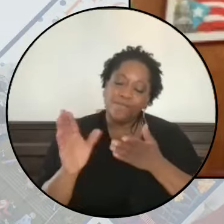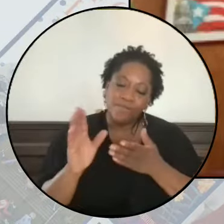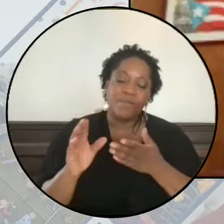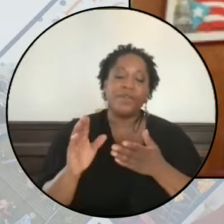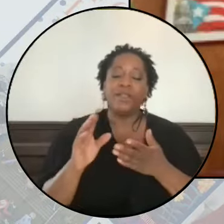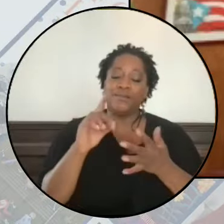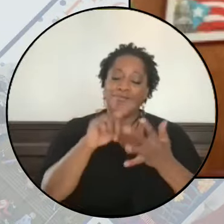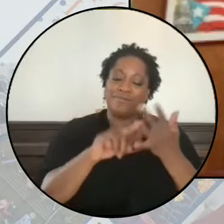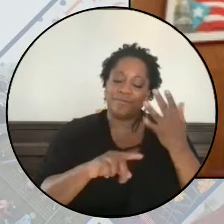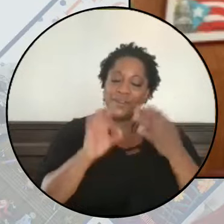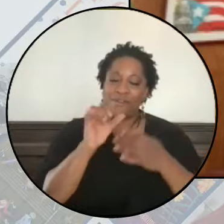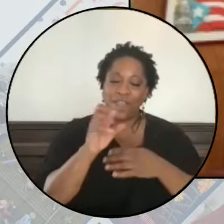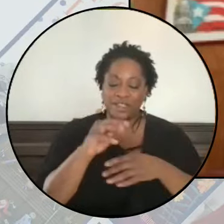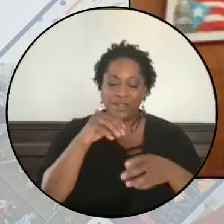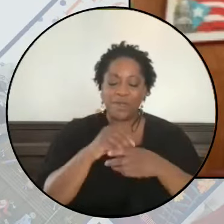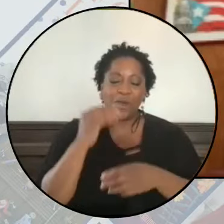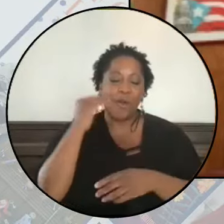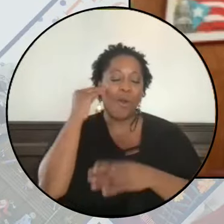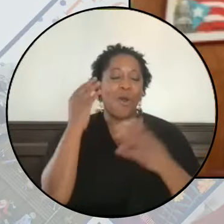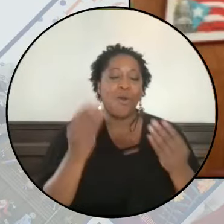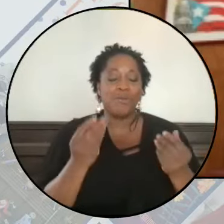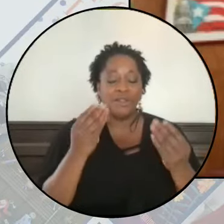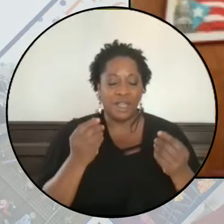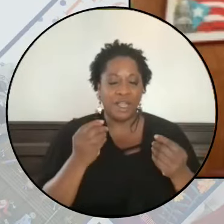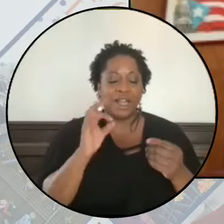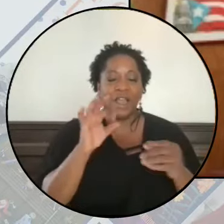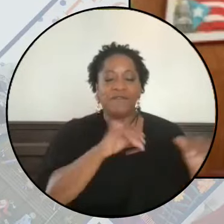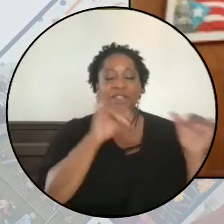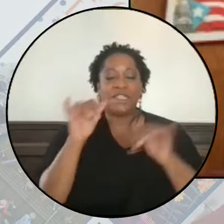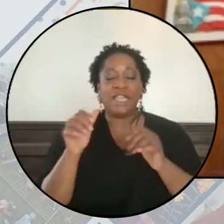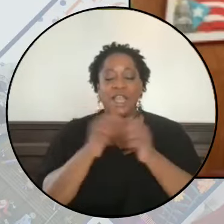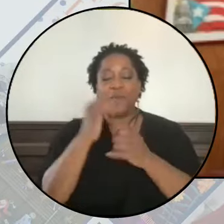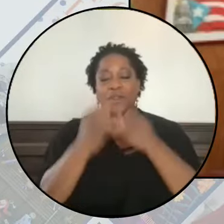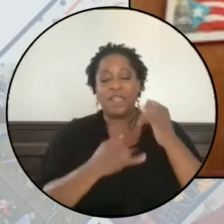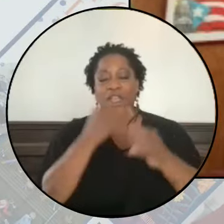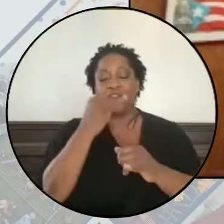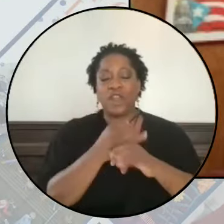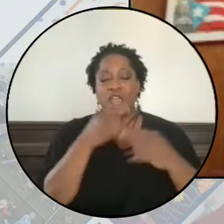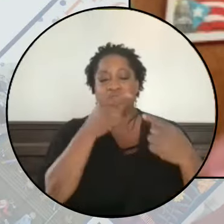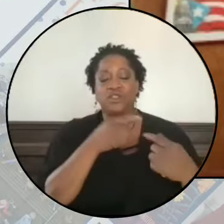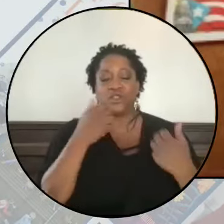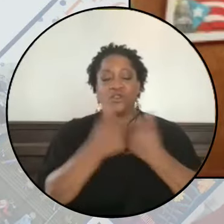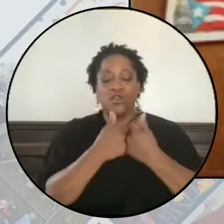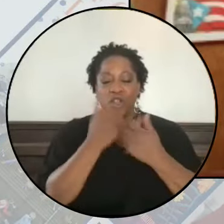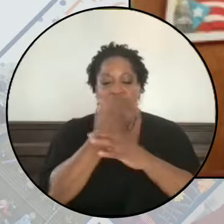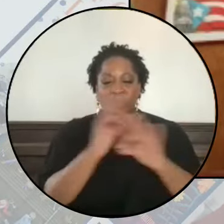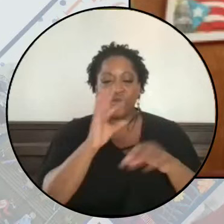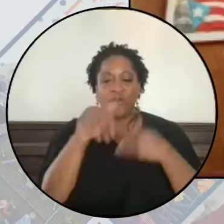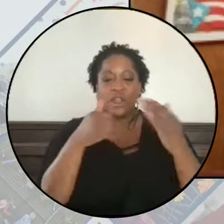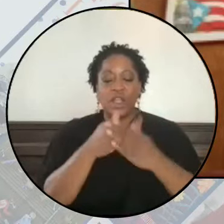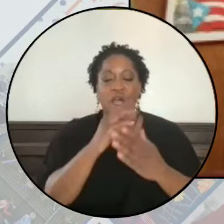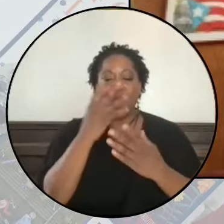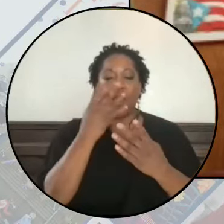fascism in our homeland, as one in the same with the international struggle to free all political prisoners for